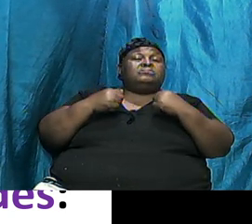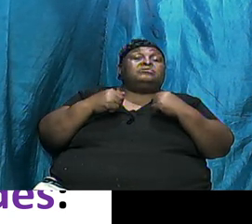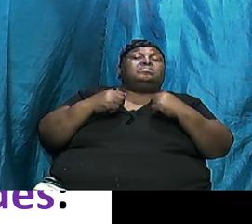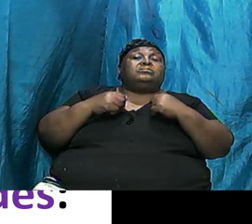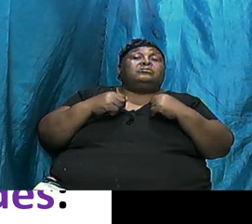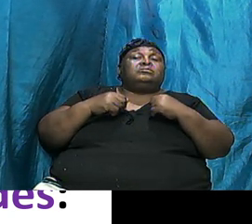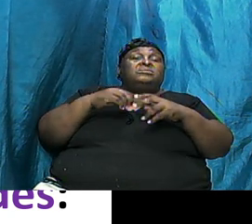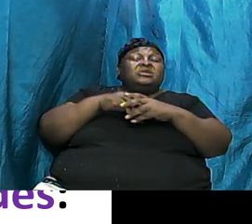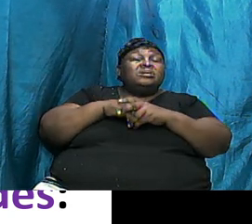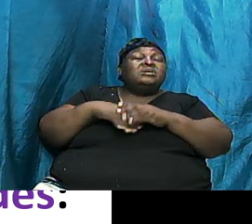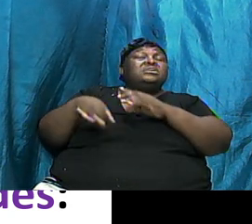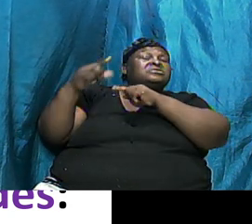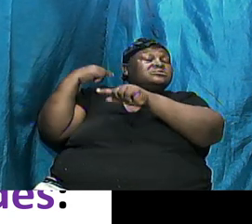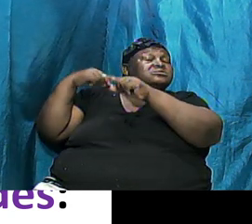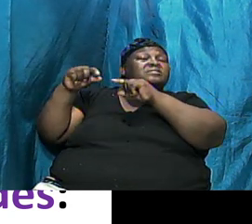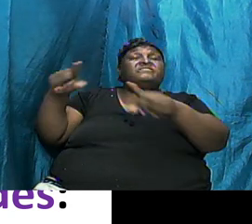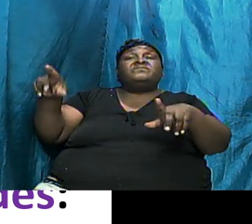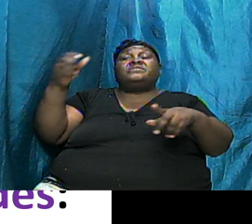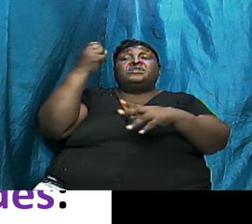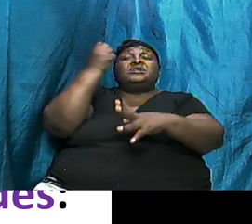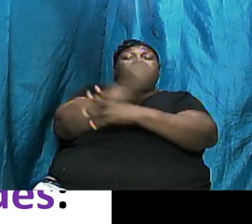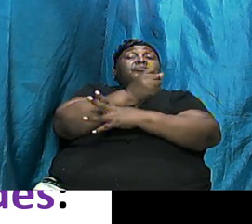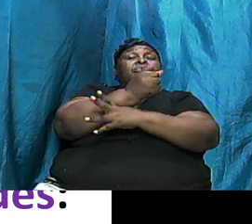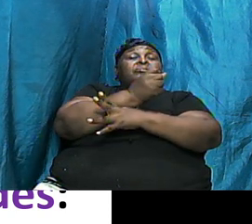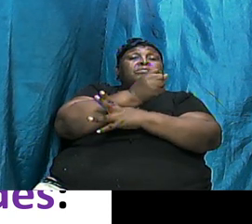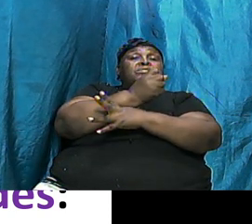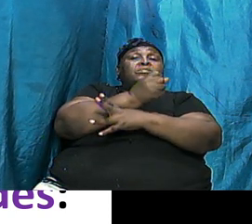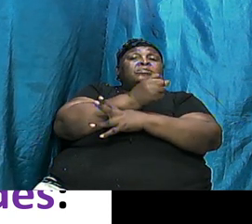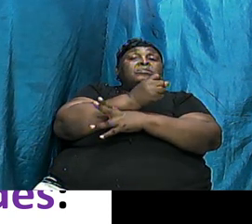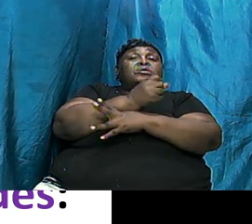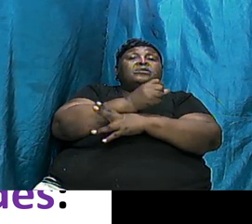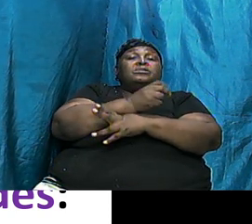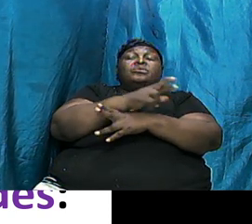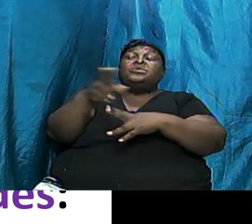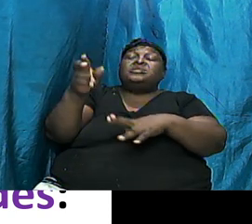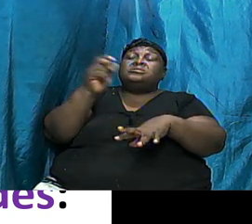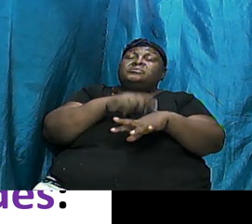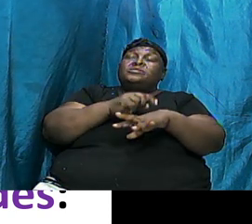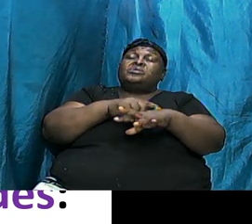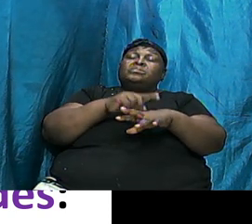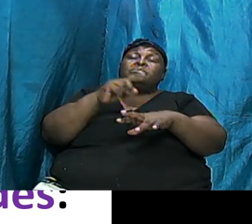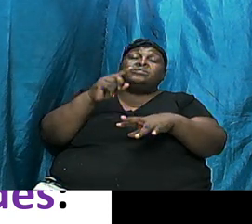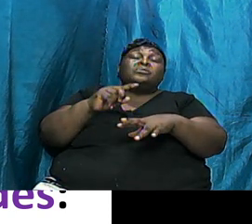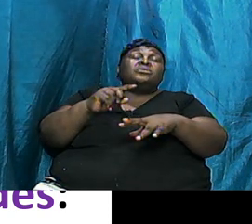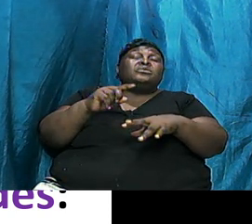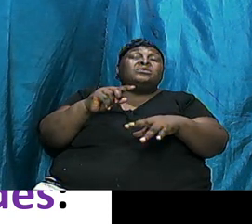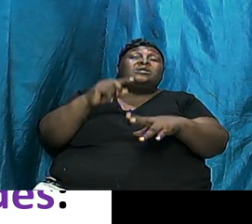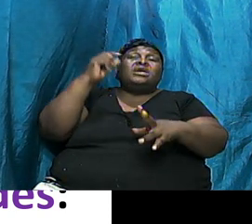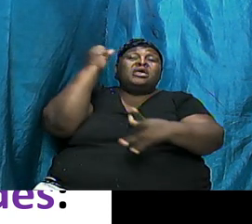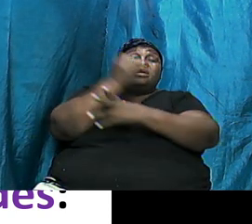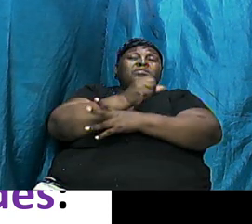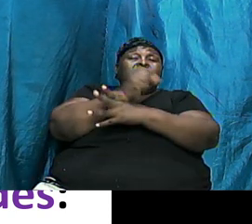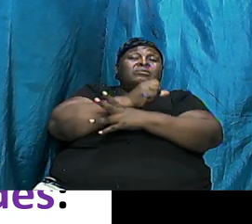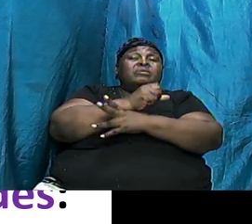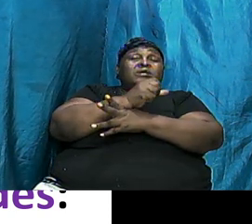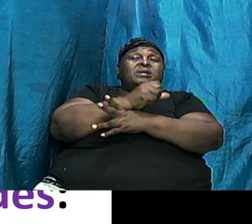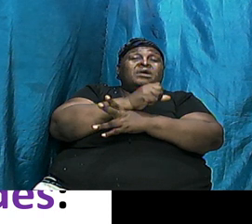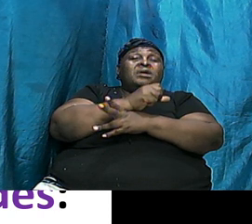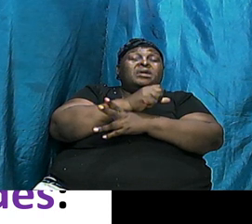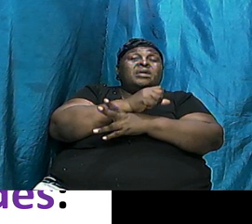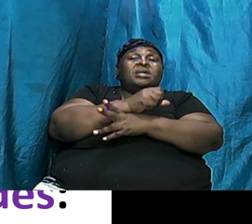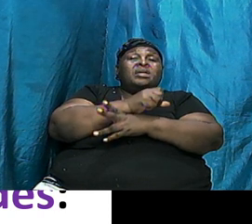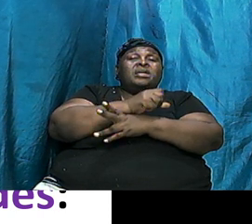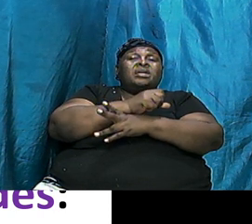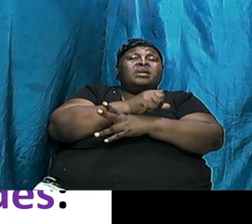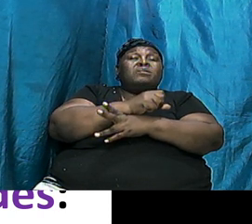Of Abraham At That Time And It Reached To The Point Where Abraham Or Abraham Actually Paid Tithes To